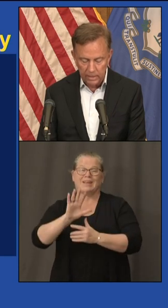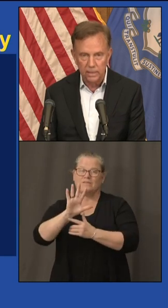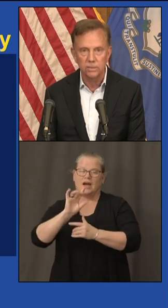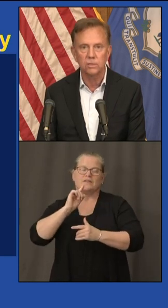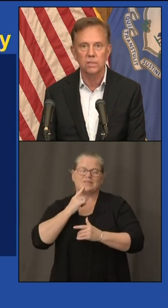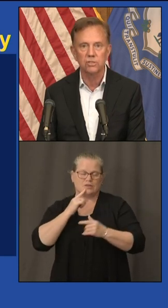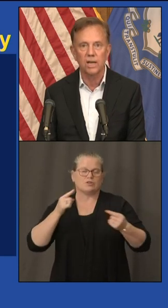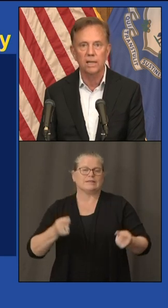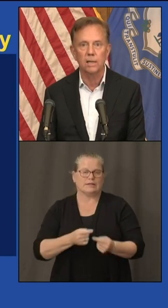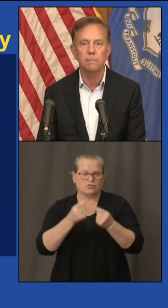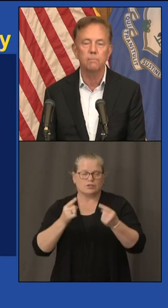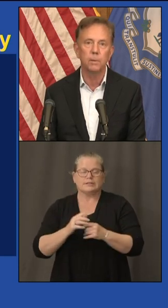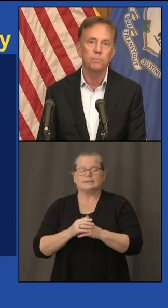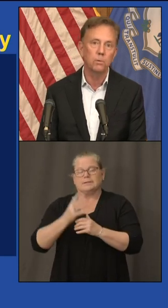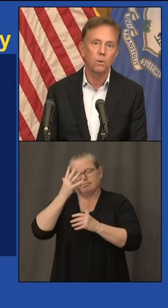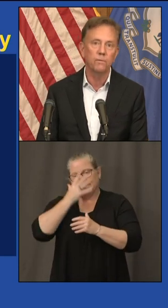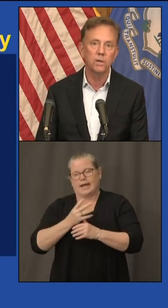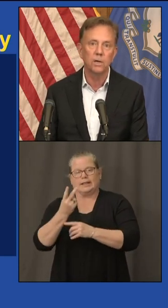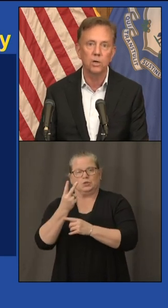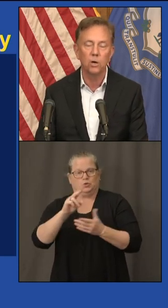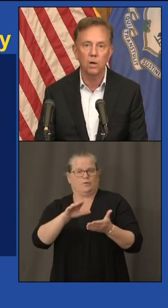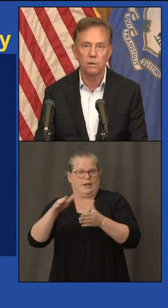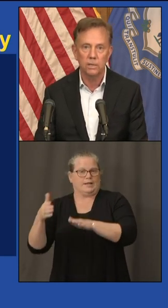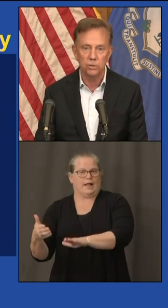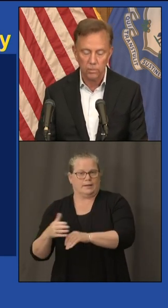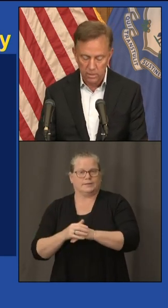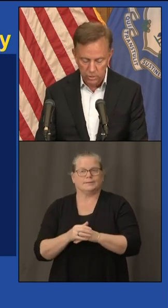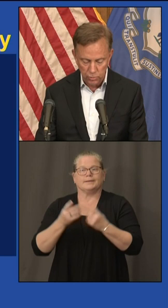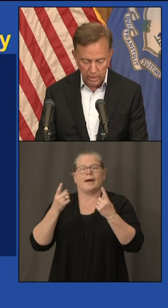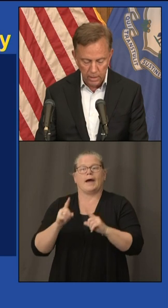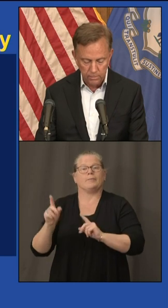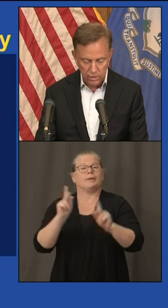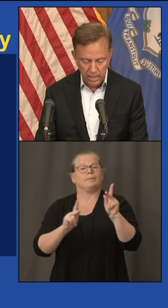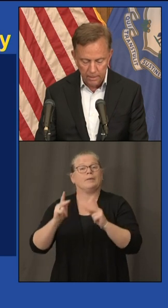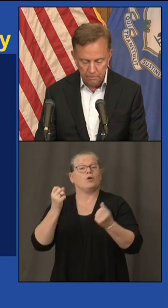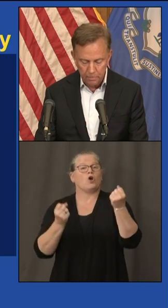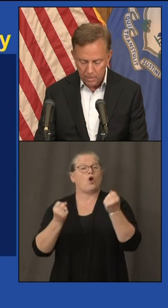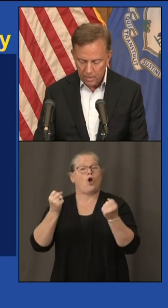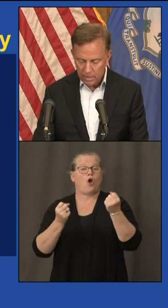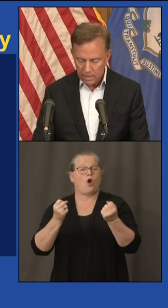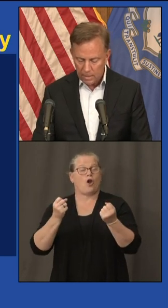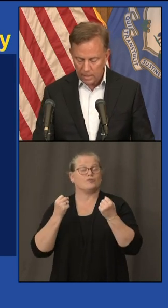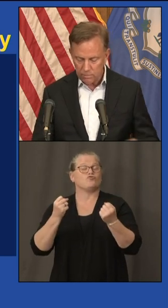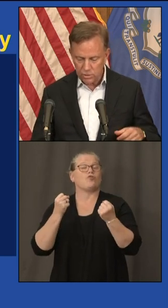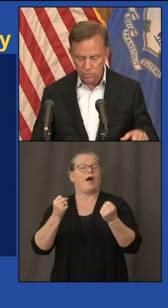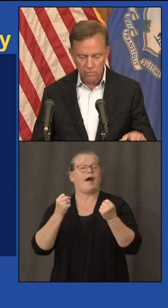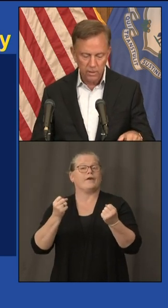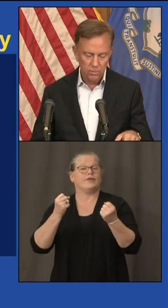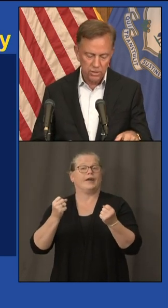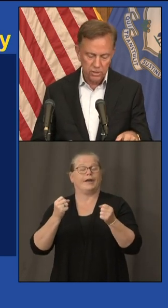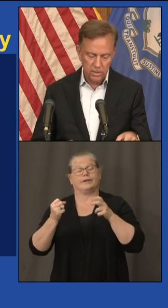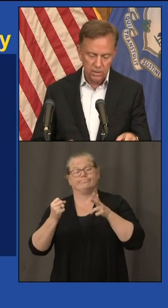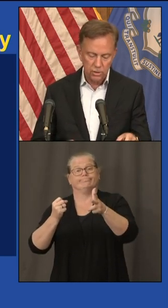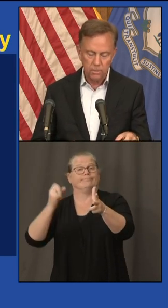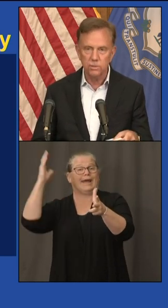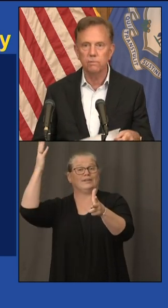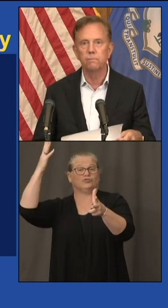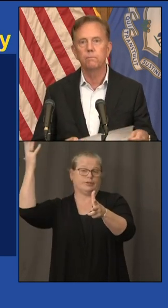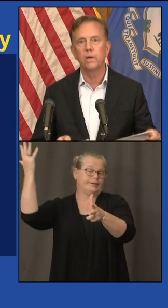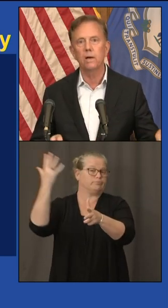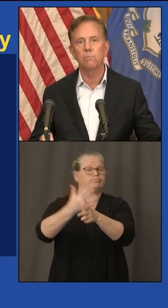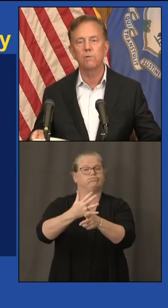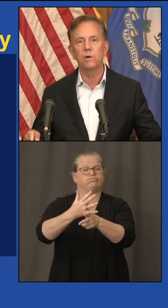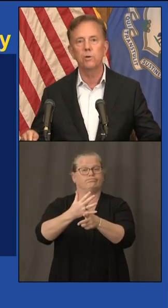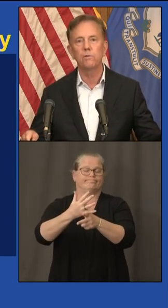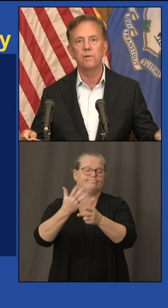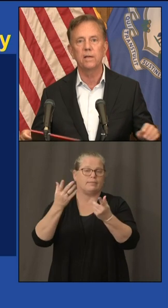fatalities uh sadly people often in a car and the tree comes down um i was sort of interested in terms of